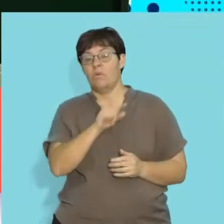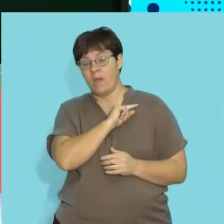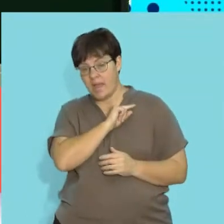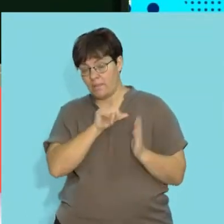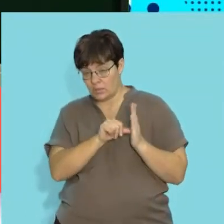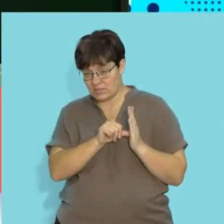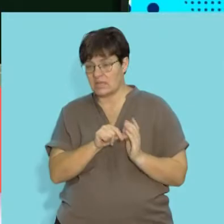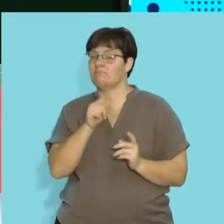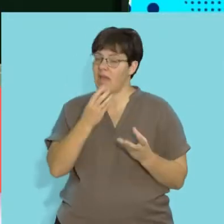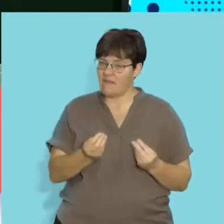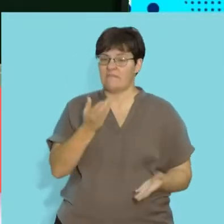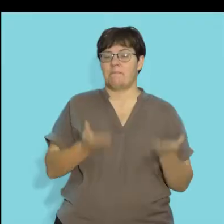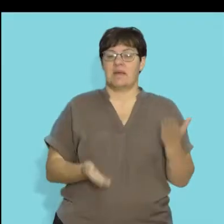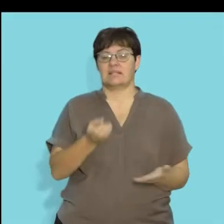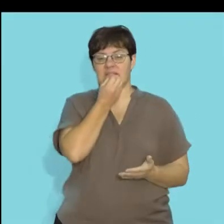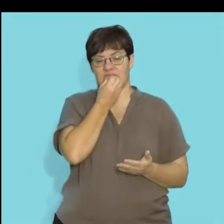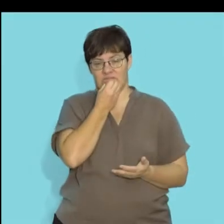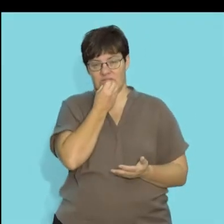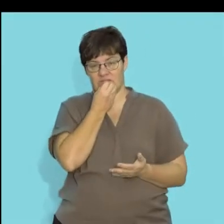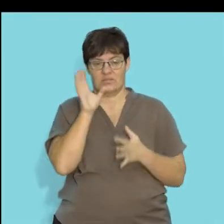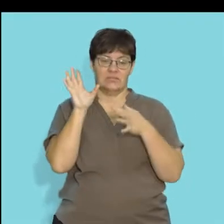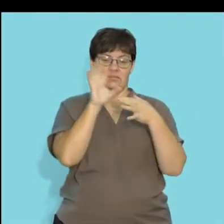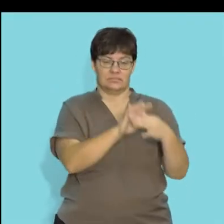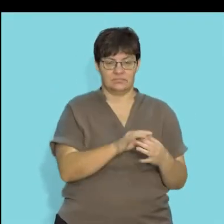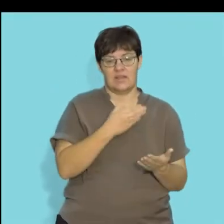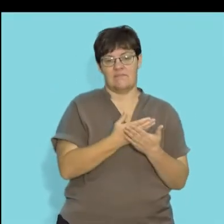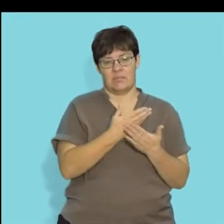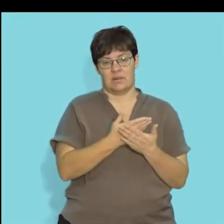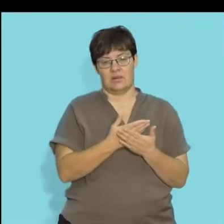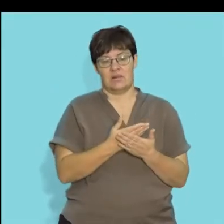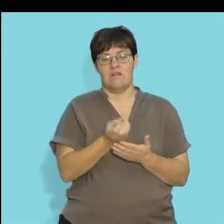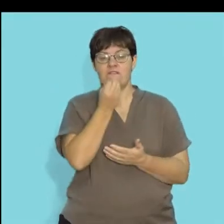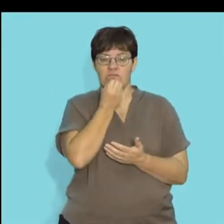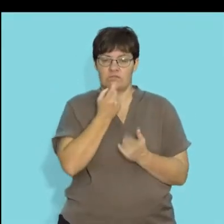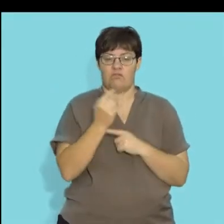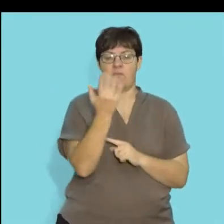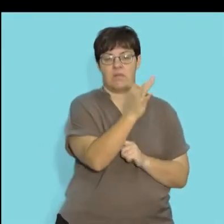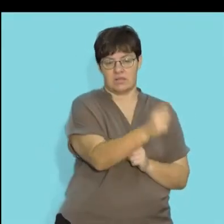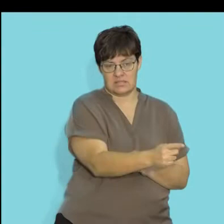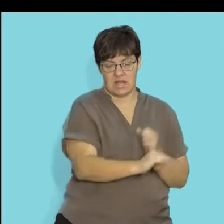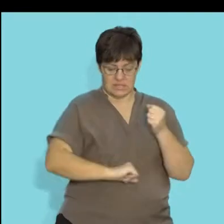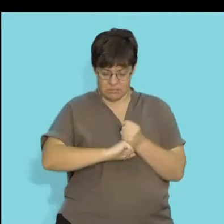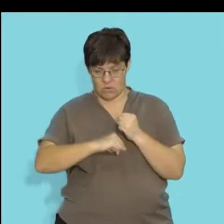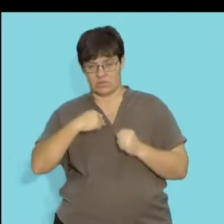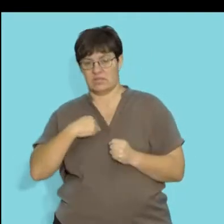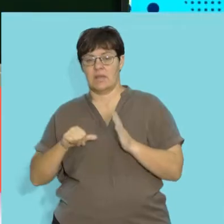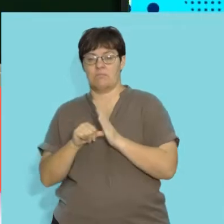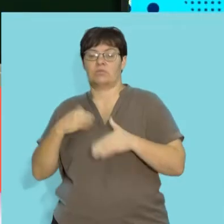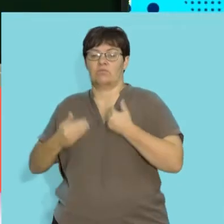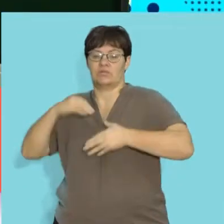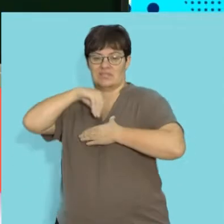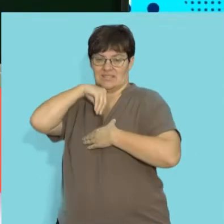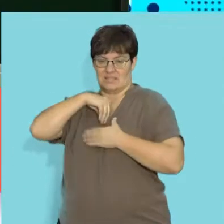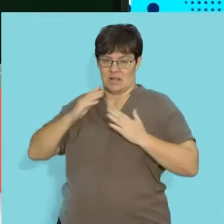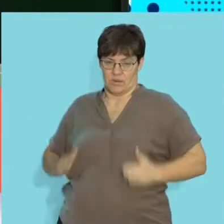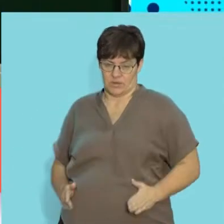It's important that we have a balanced diet and that links to the availability of nutrients from plants that supports important